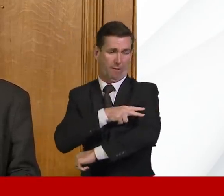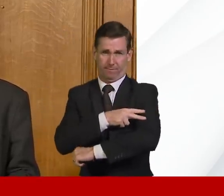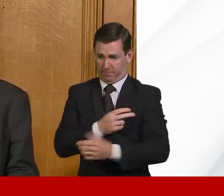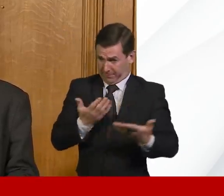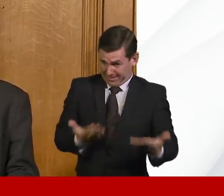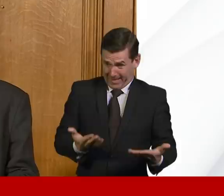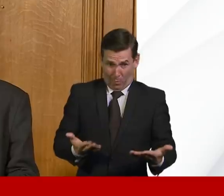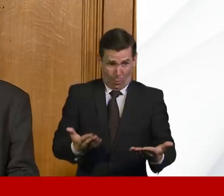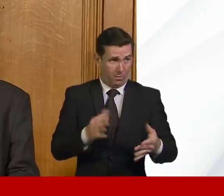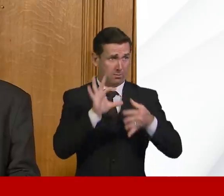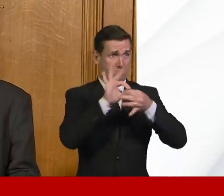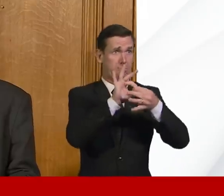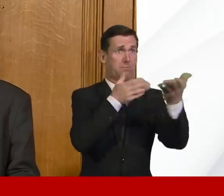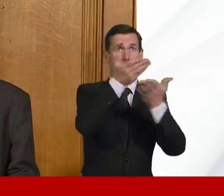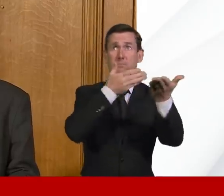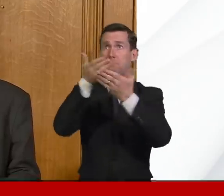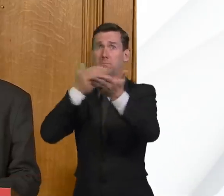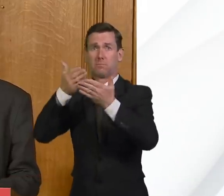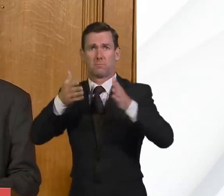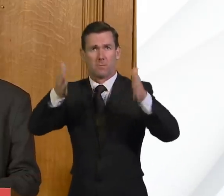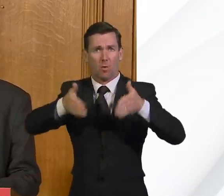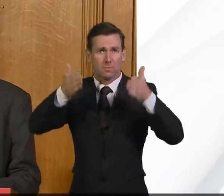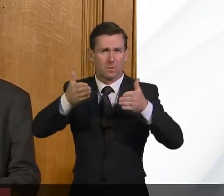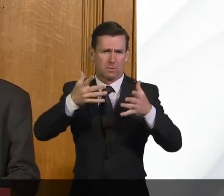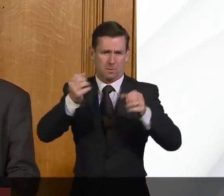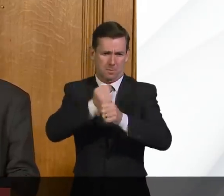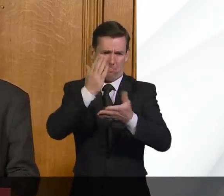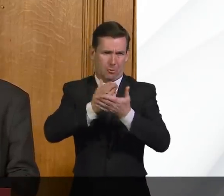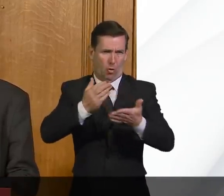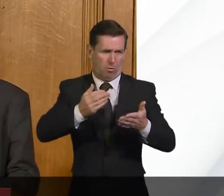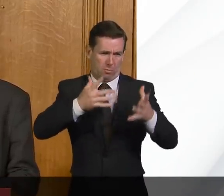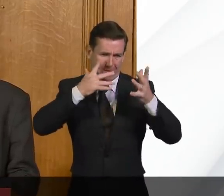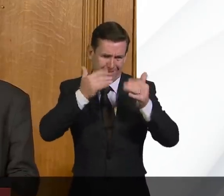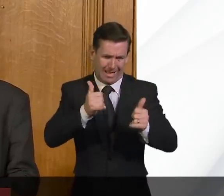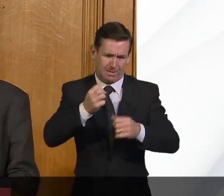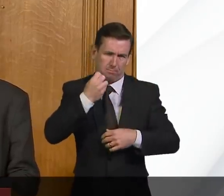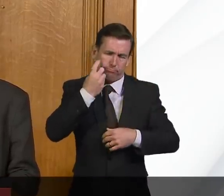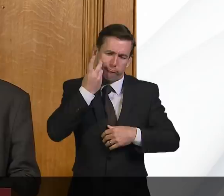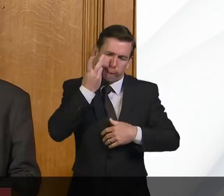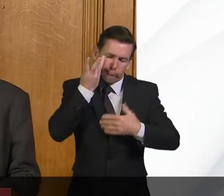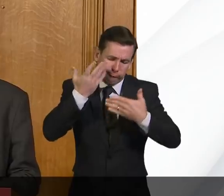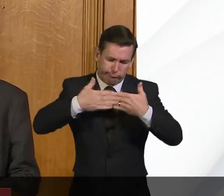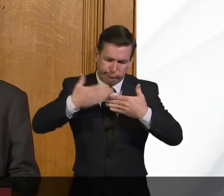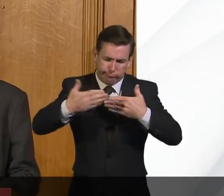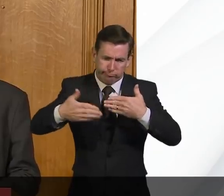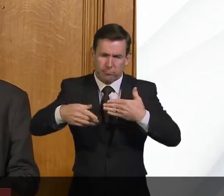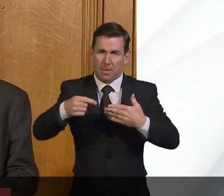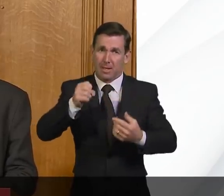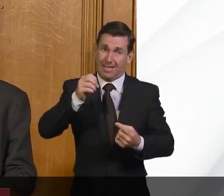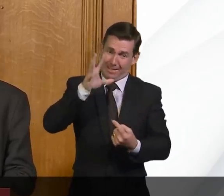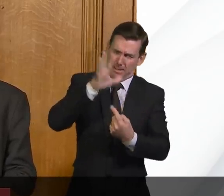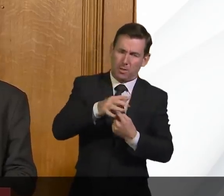speak, to ensure that that testing will be available over the next few days for their critical staff.